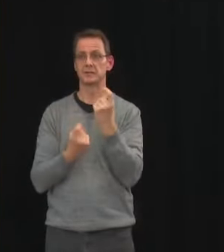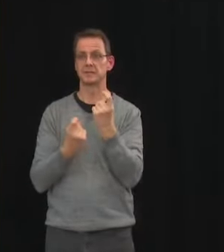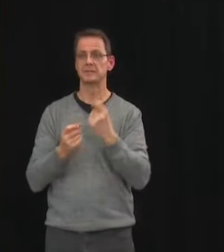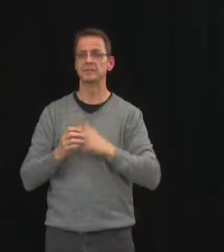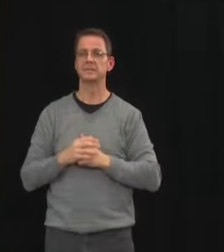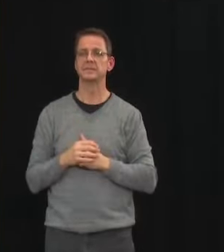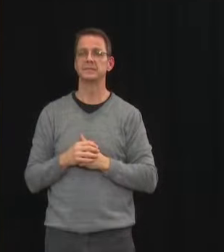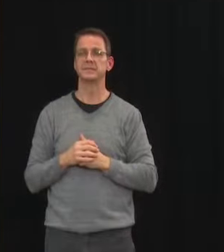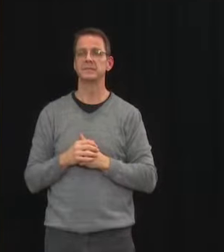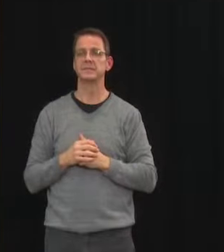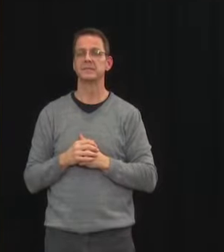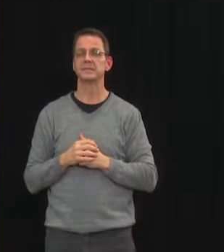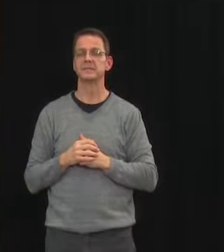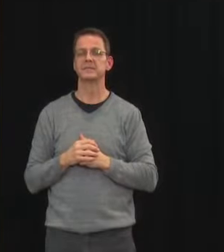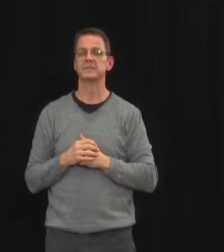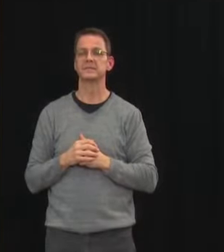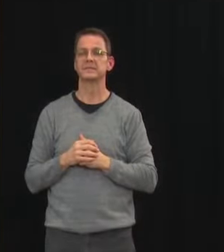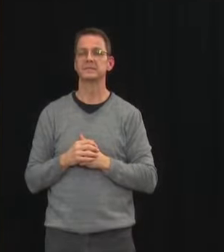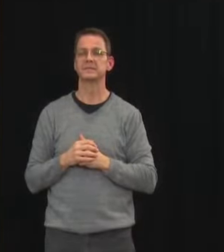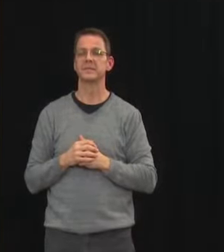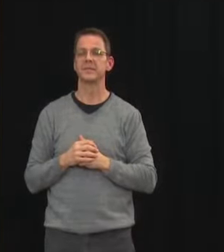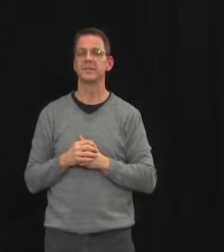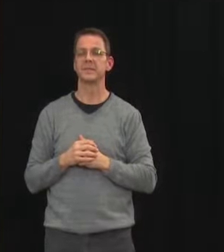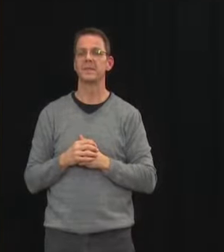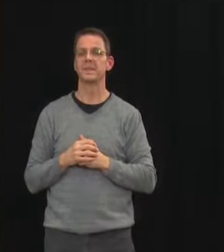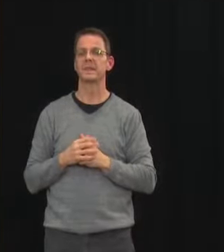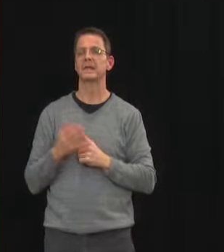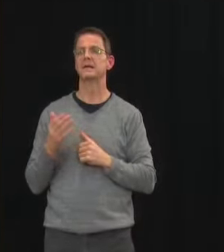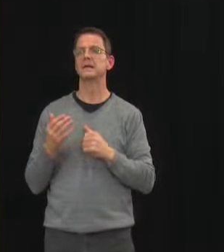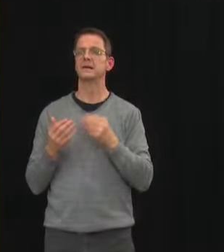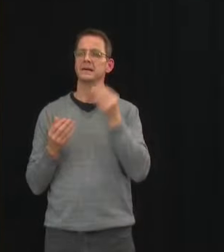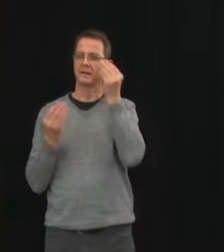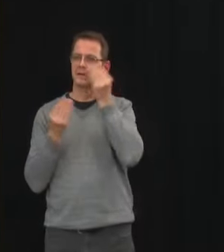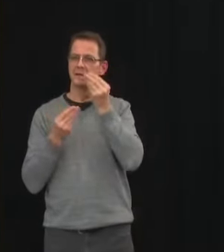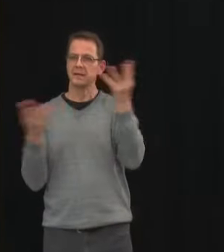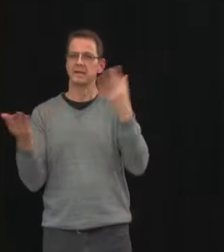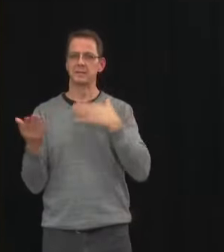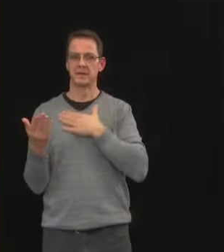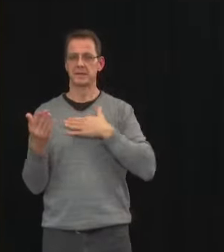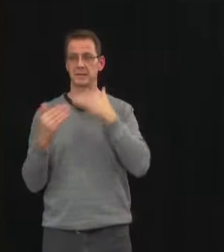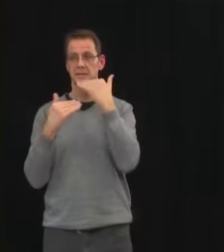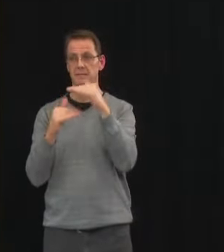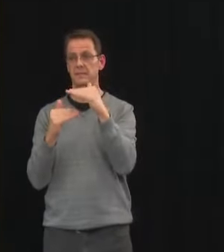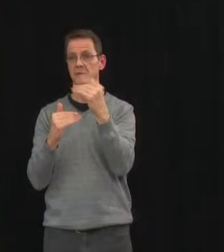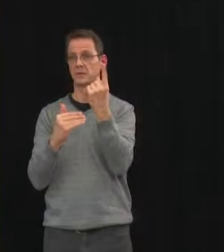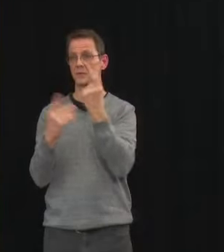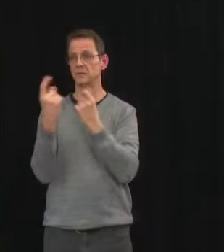please put through our first caller? Thank you. first question is from Carlisle Fissette, CTB.